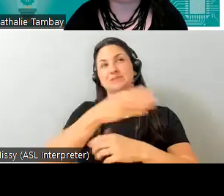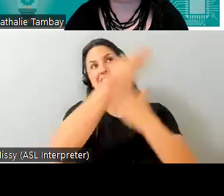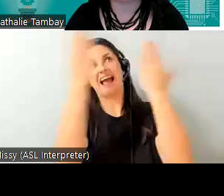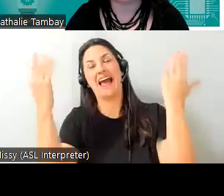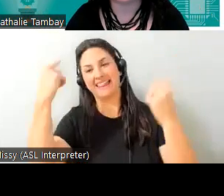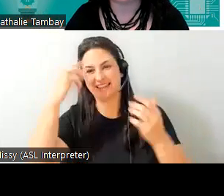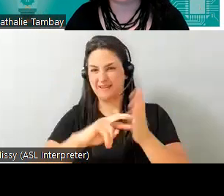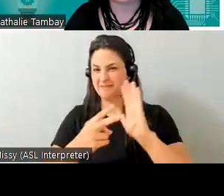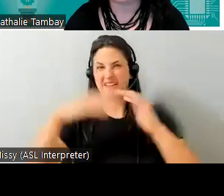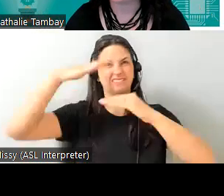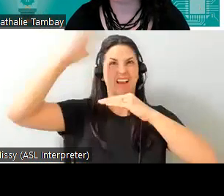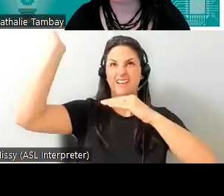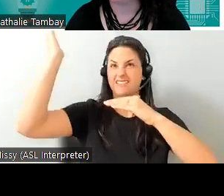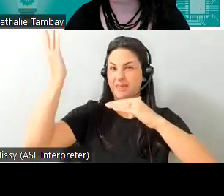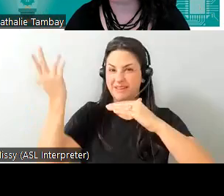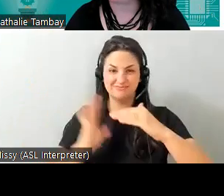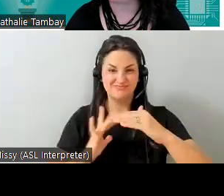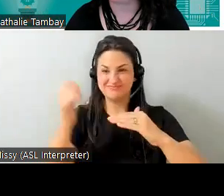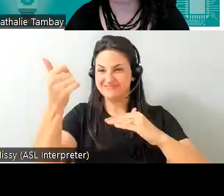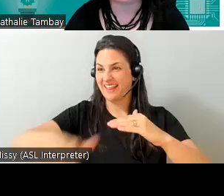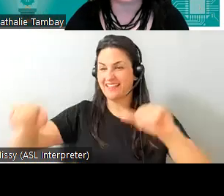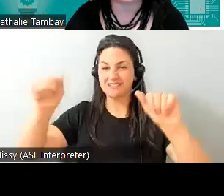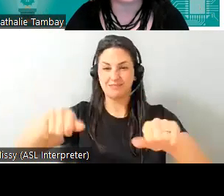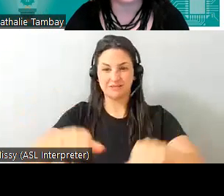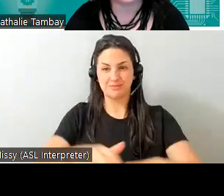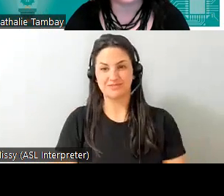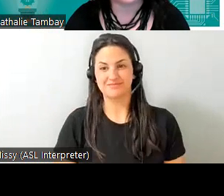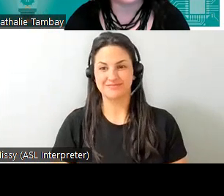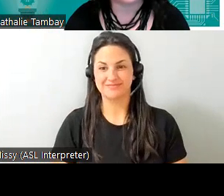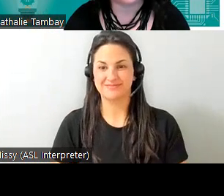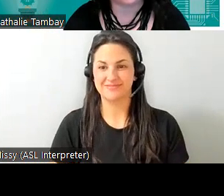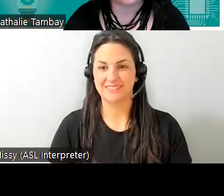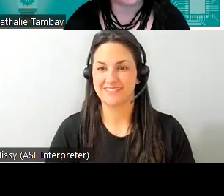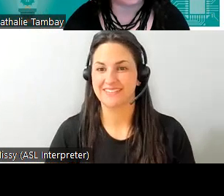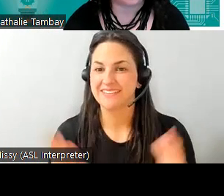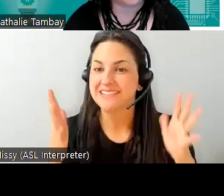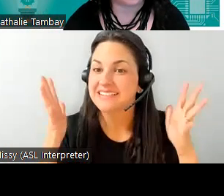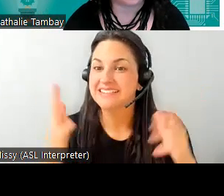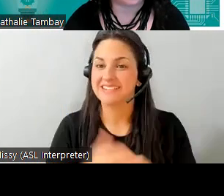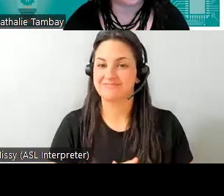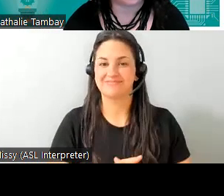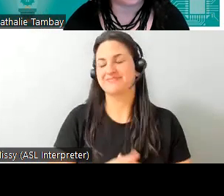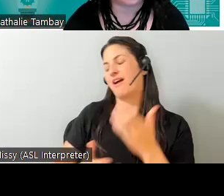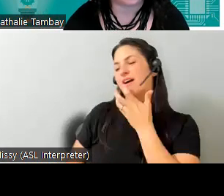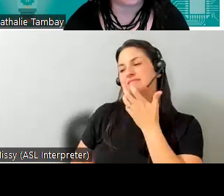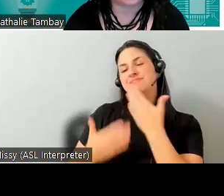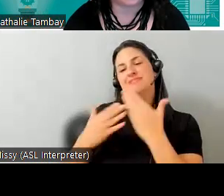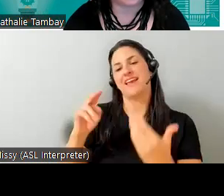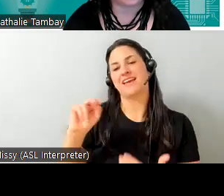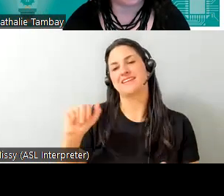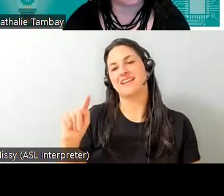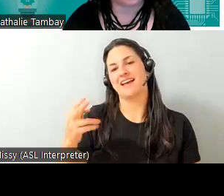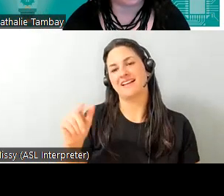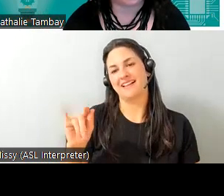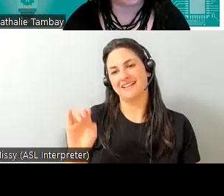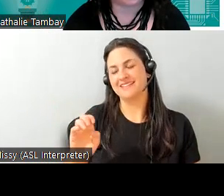the limit that's it for me awesome thank you so much natalie uh that was a really good overview